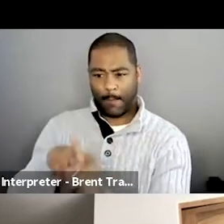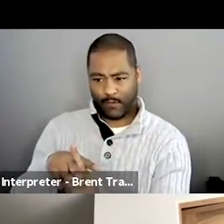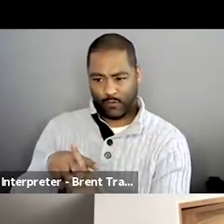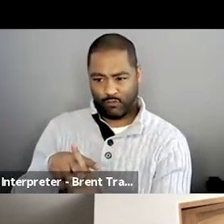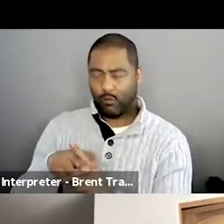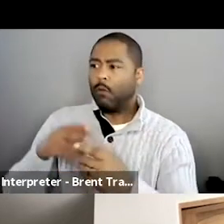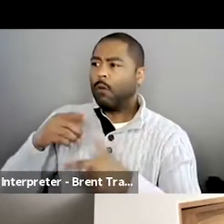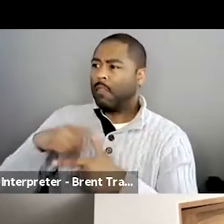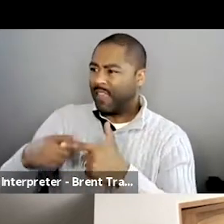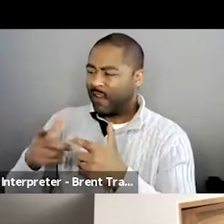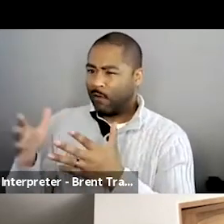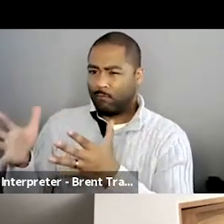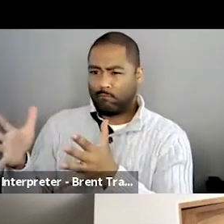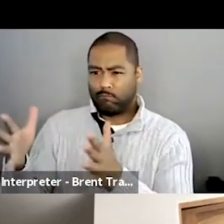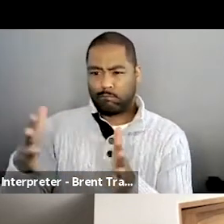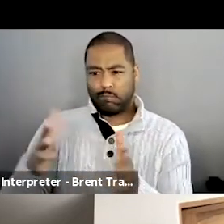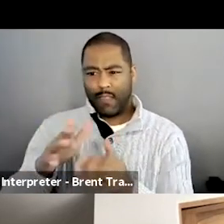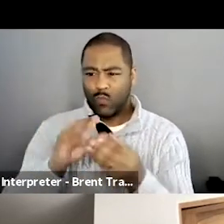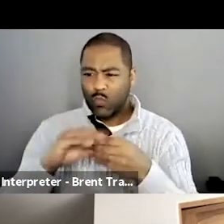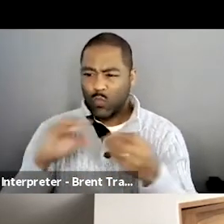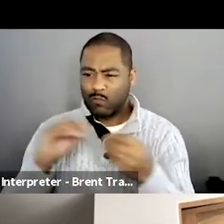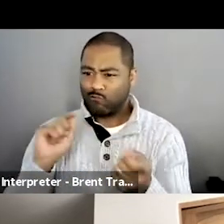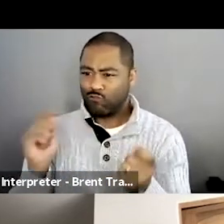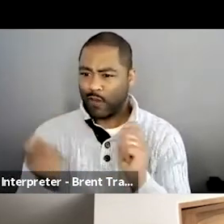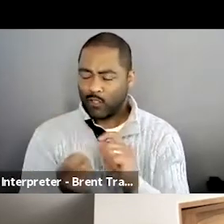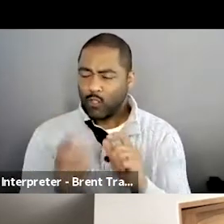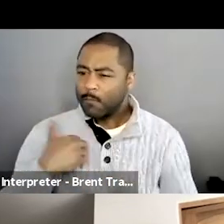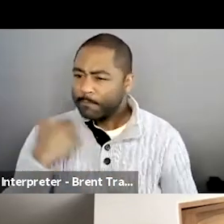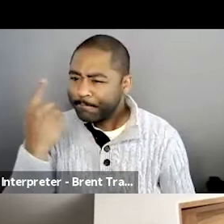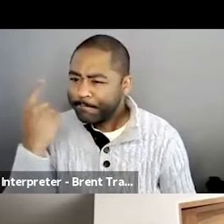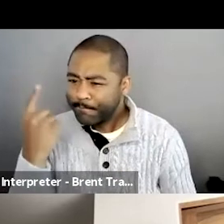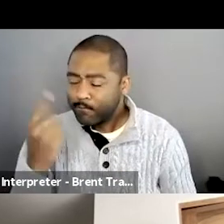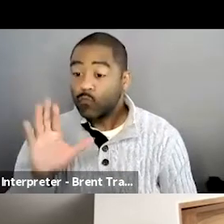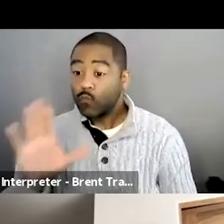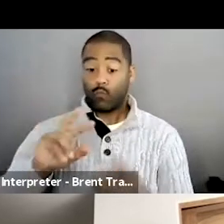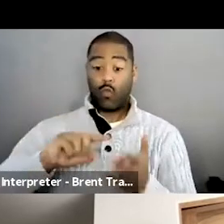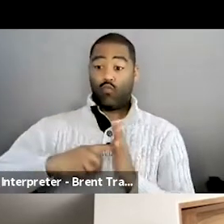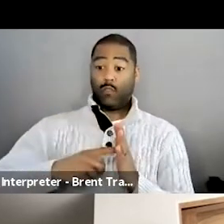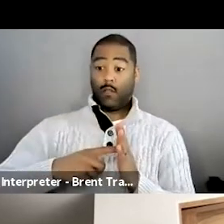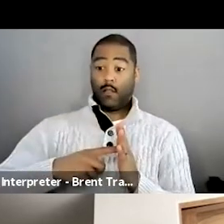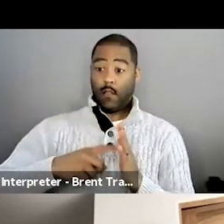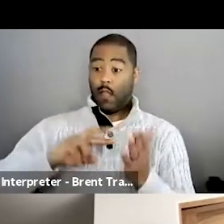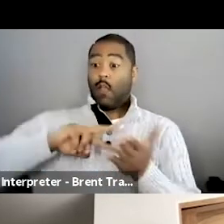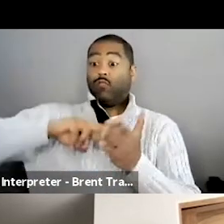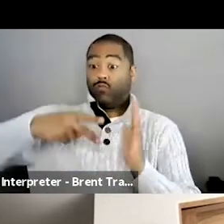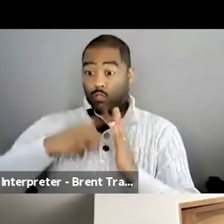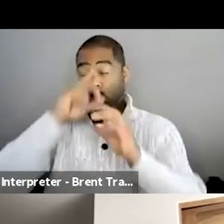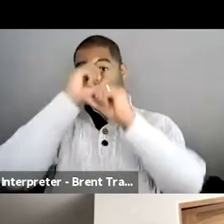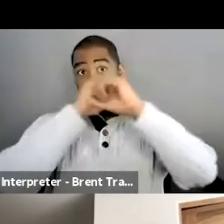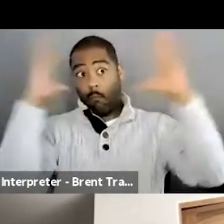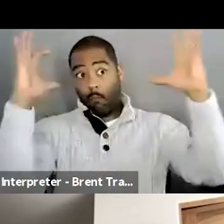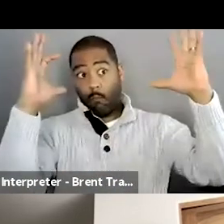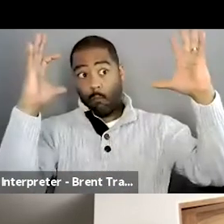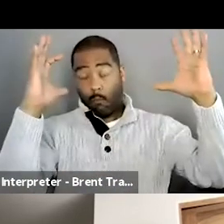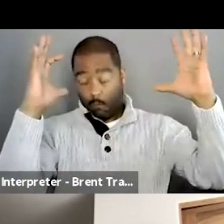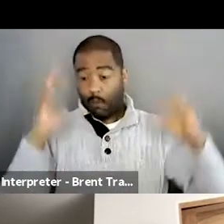what we see at the end? What you intended to produce when you started? I'm going to give this one